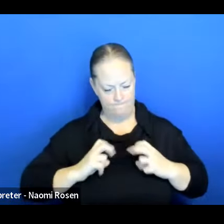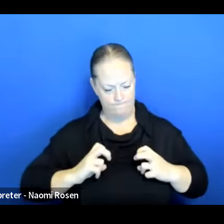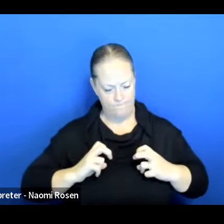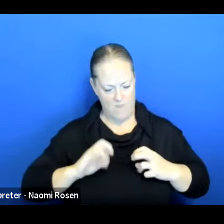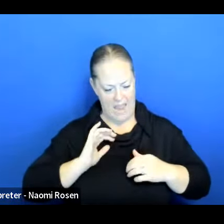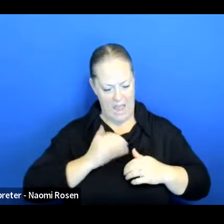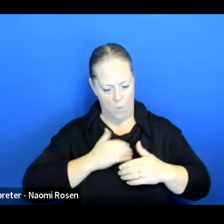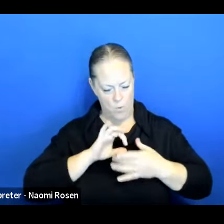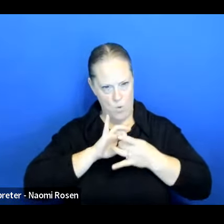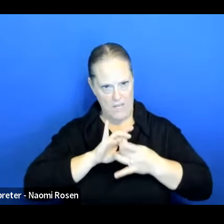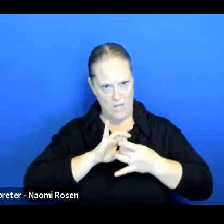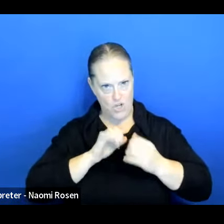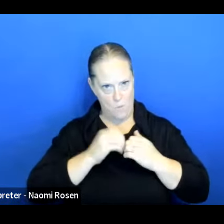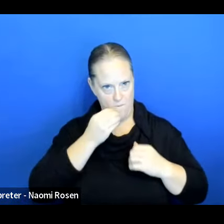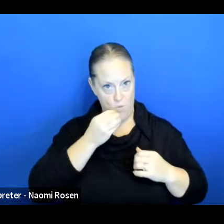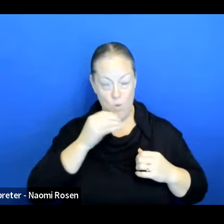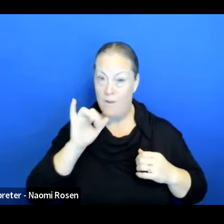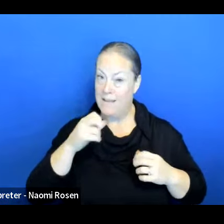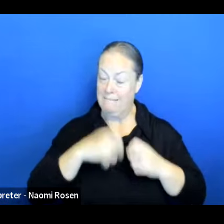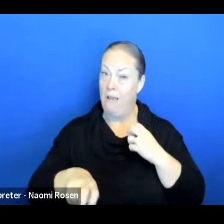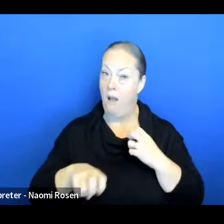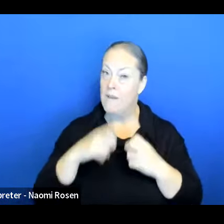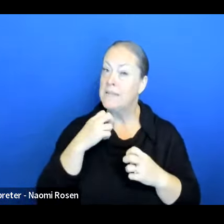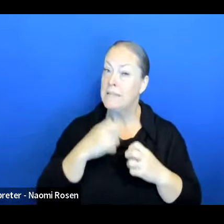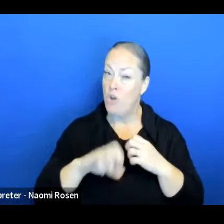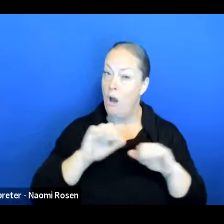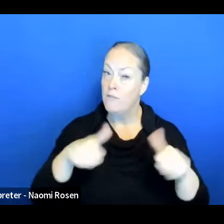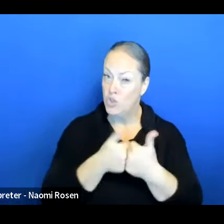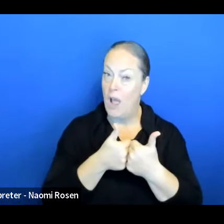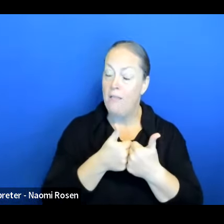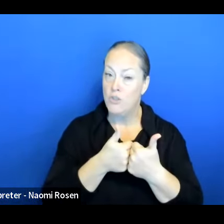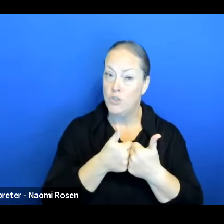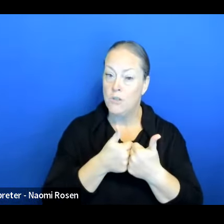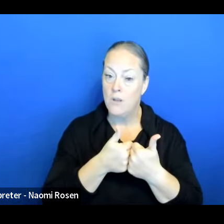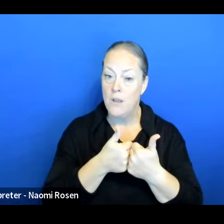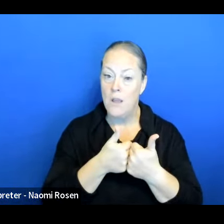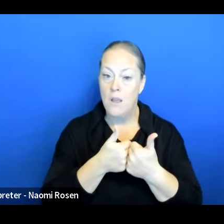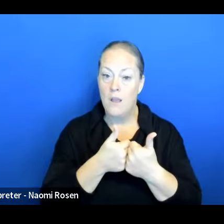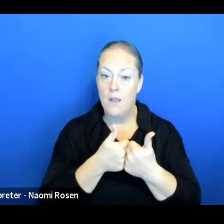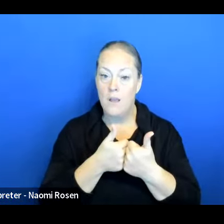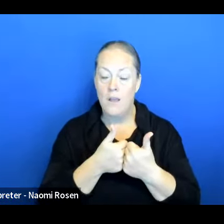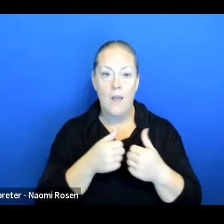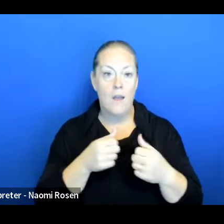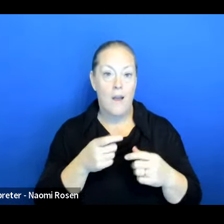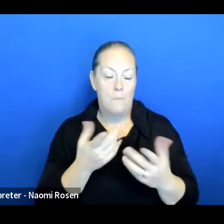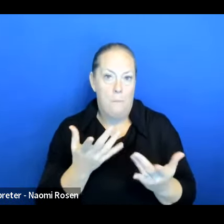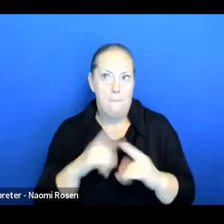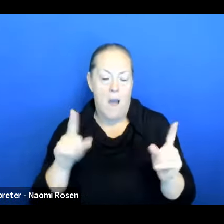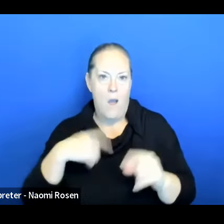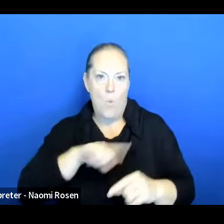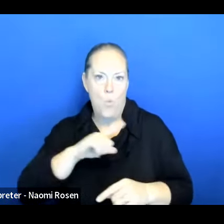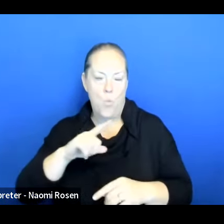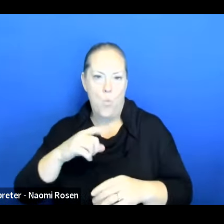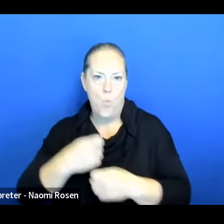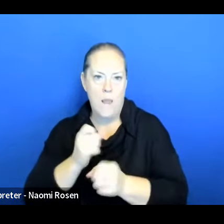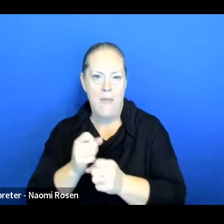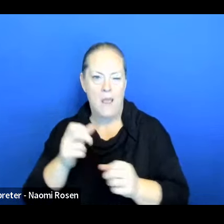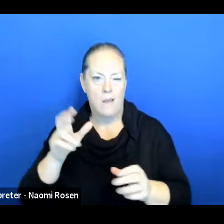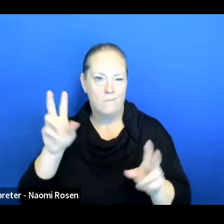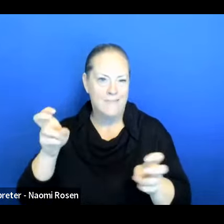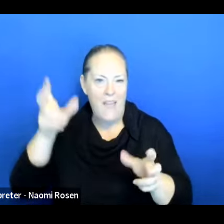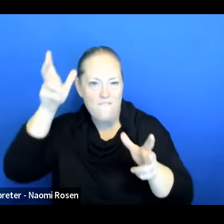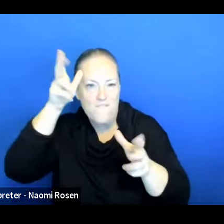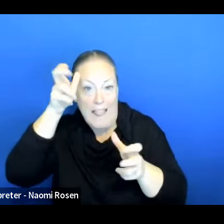I know that is, it's, it's tough. It's a tough challenge, but when we make villain villainous foods, you know, um, when I talked to the